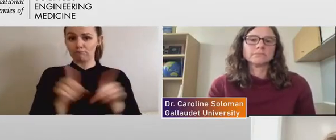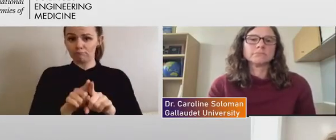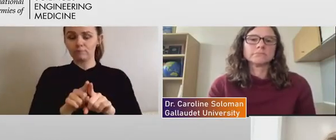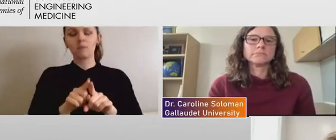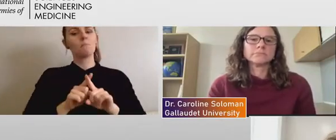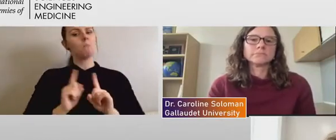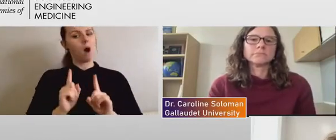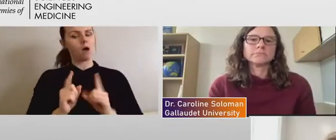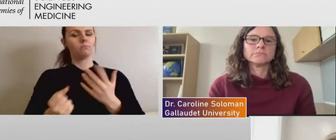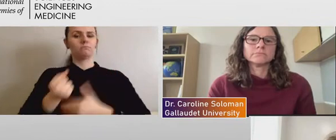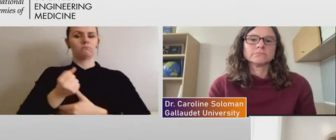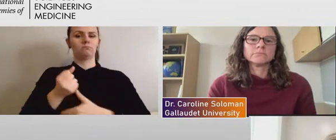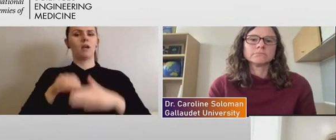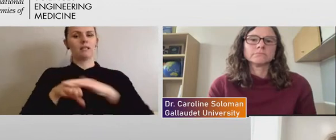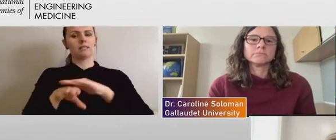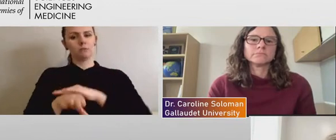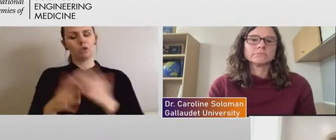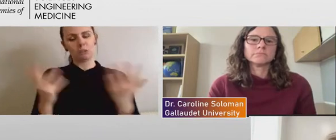successful.